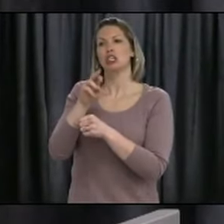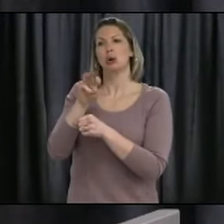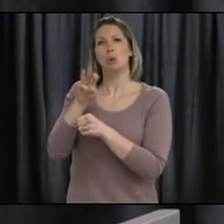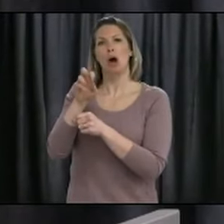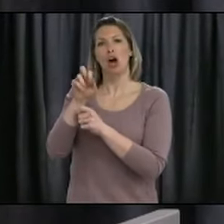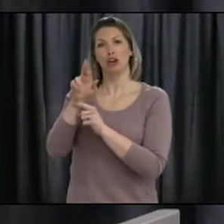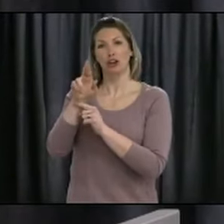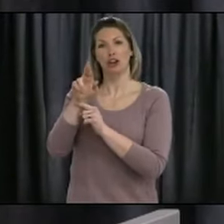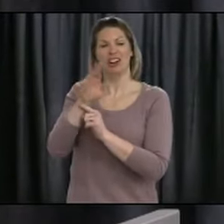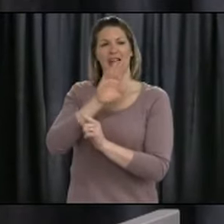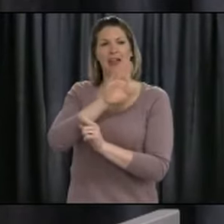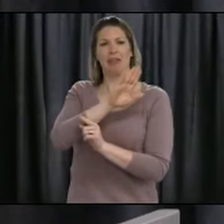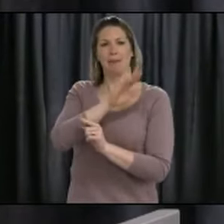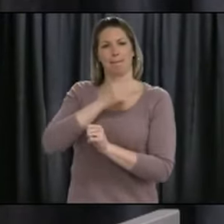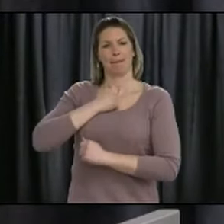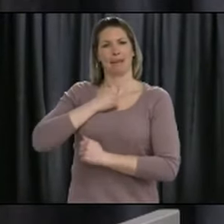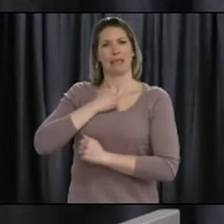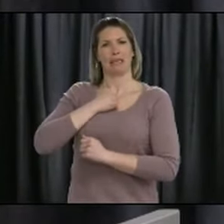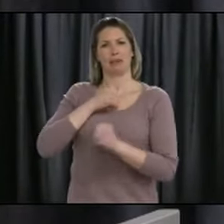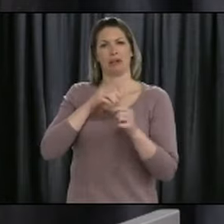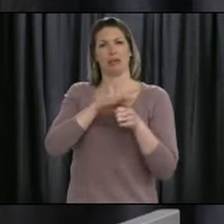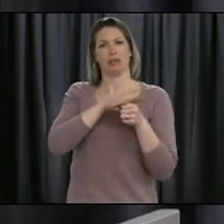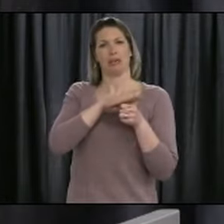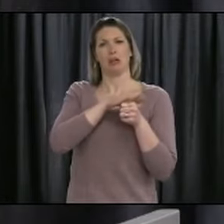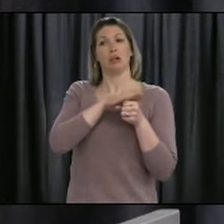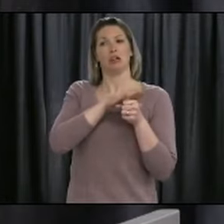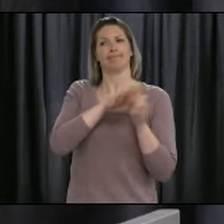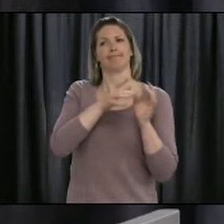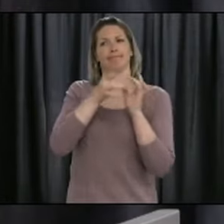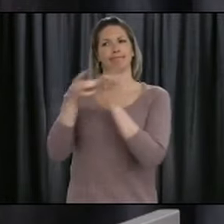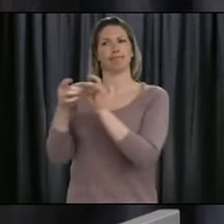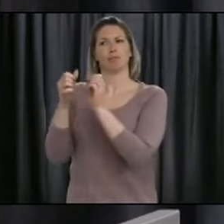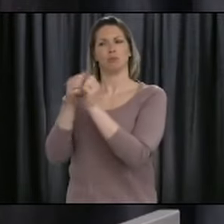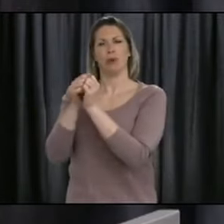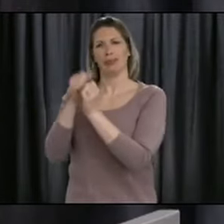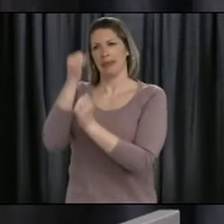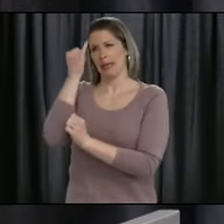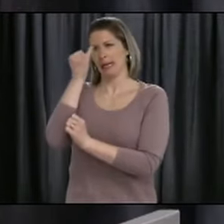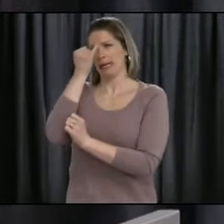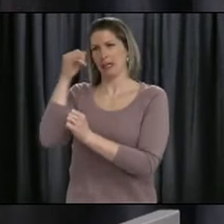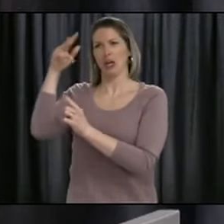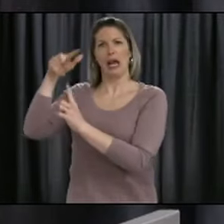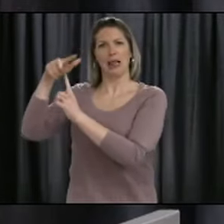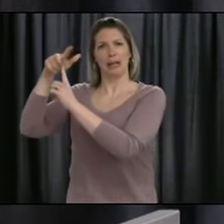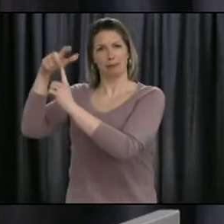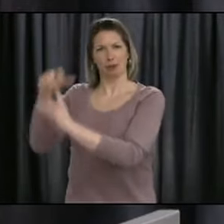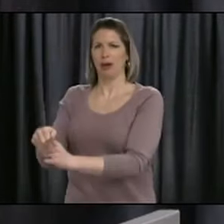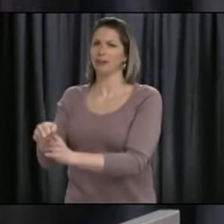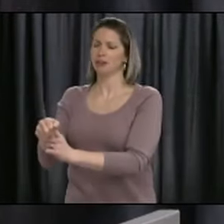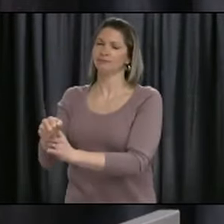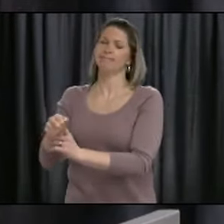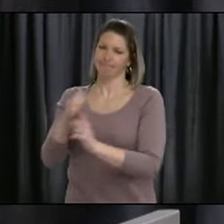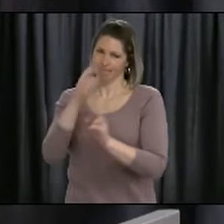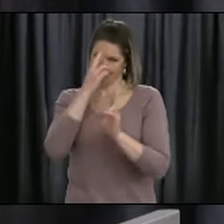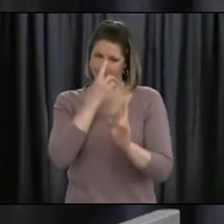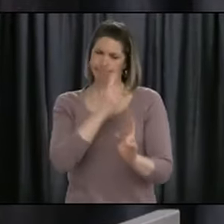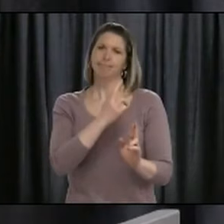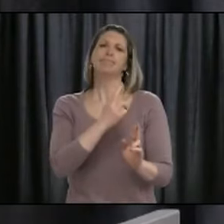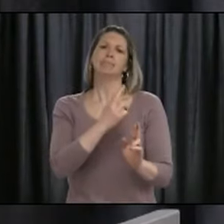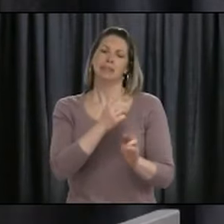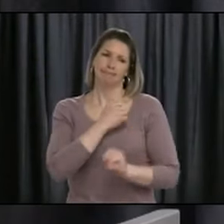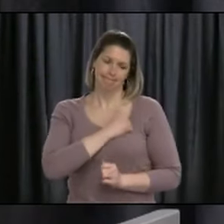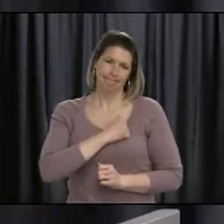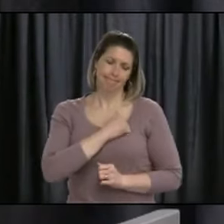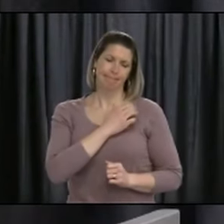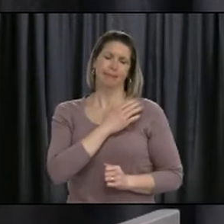chopper crew. March the 14th in this province, our lives changed, and here we are only six weeks